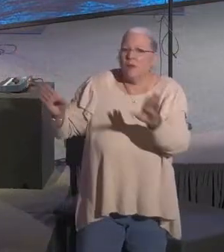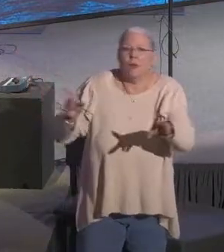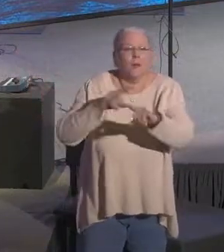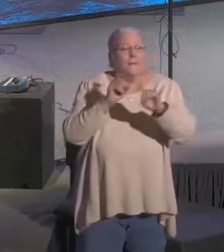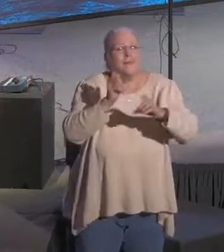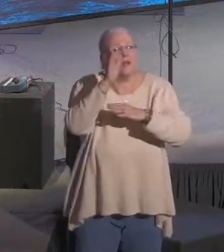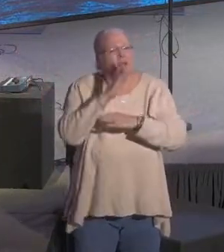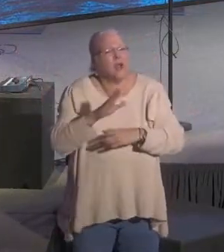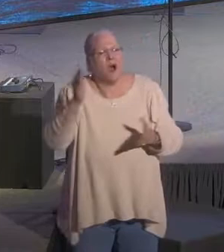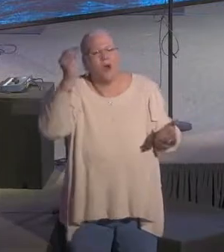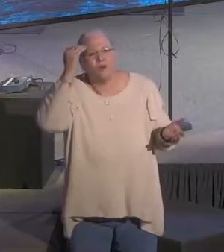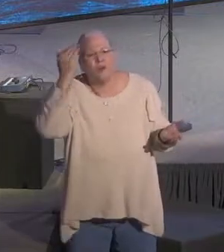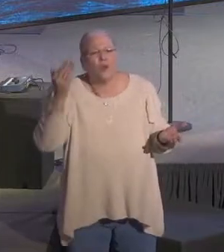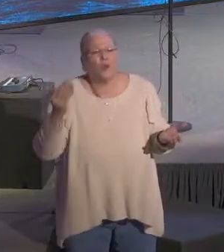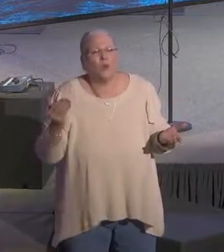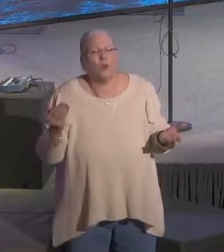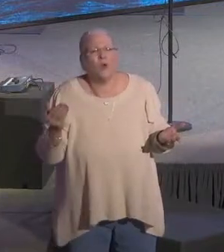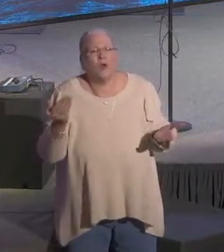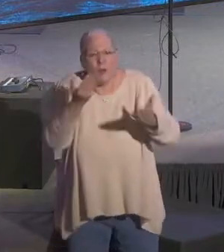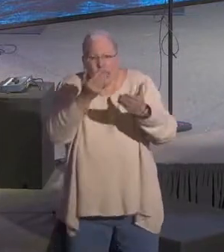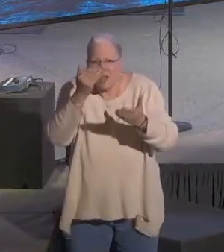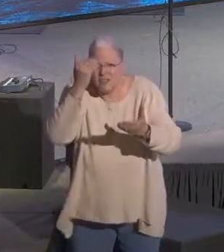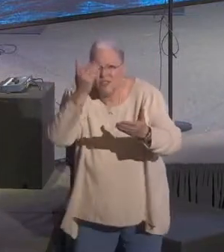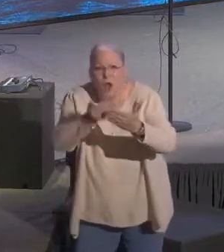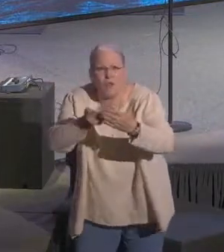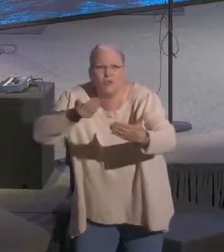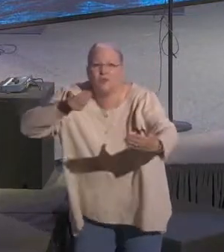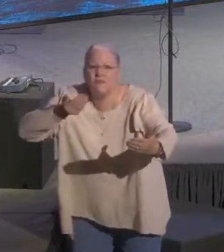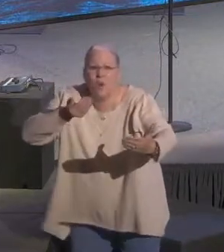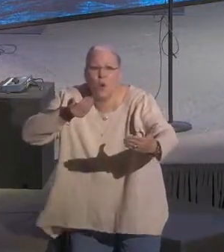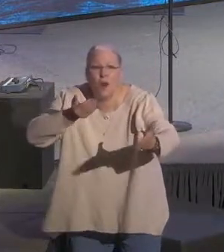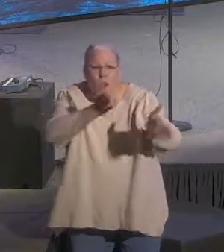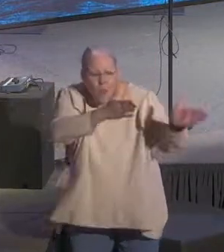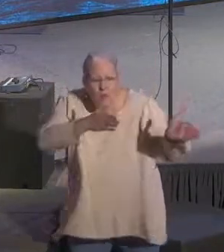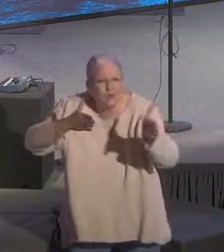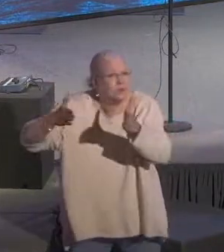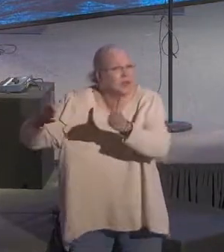God knew in his foreknowledge, this was pre-planned,